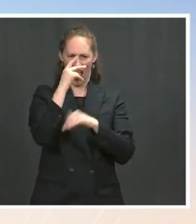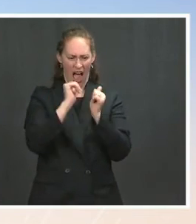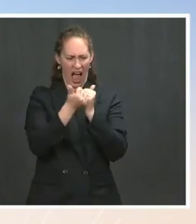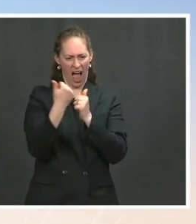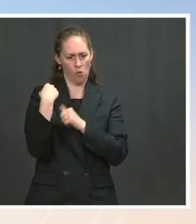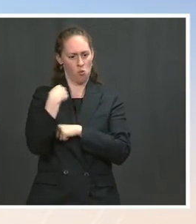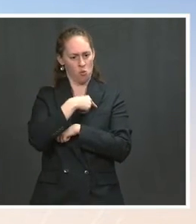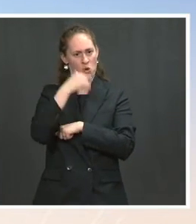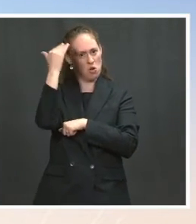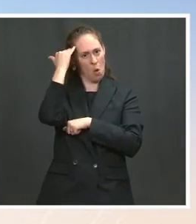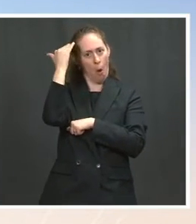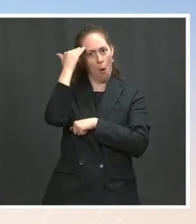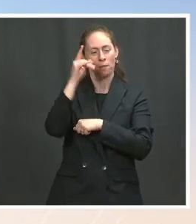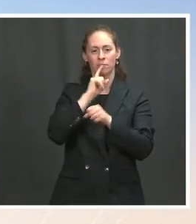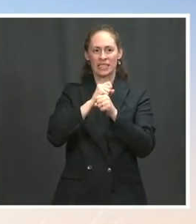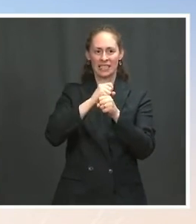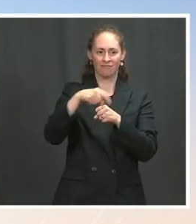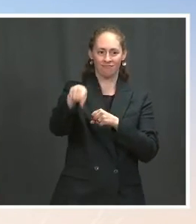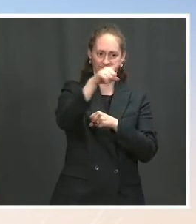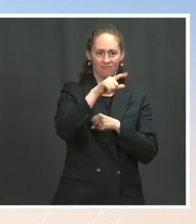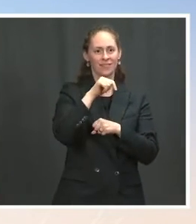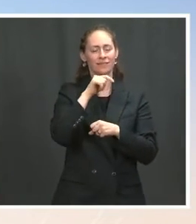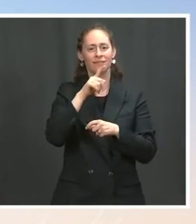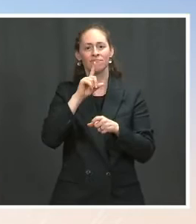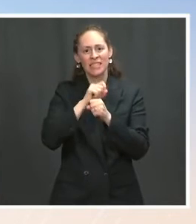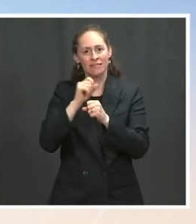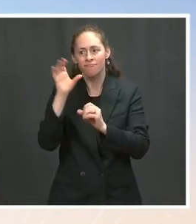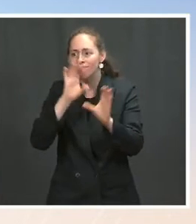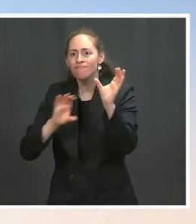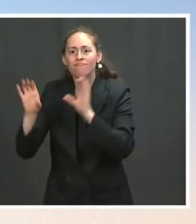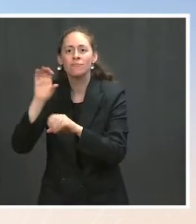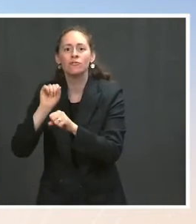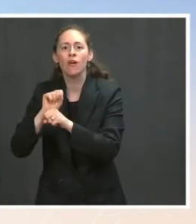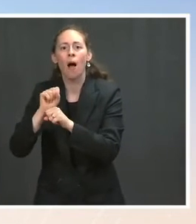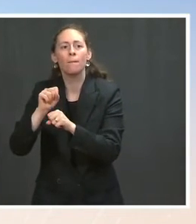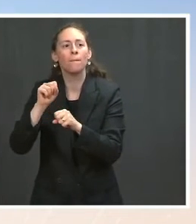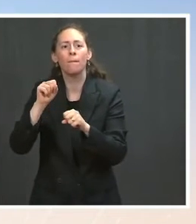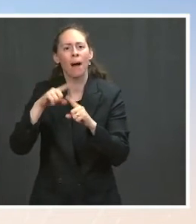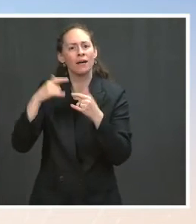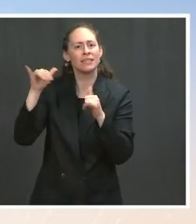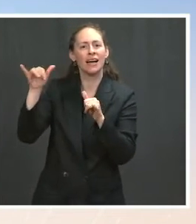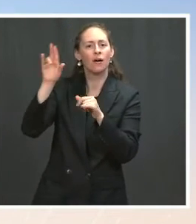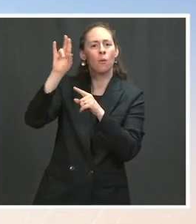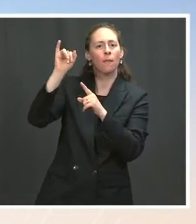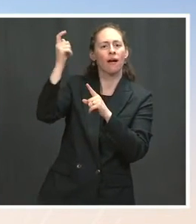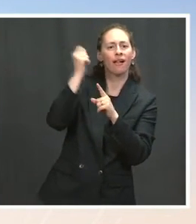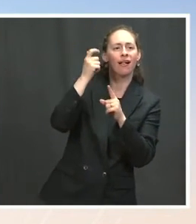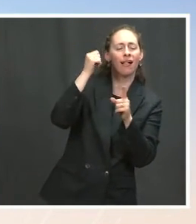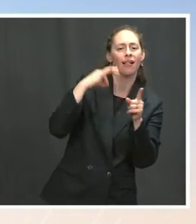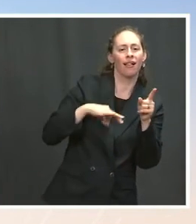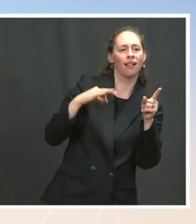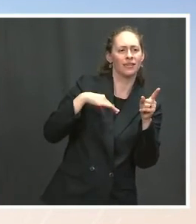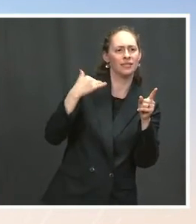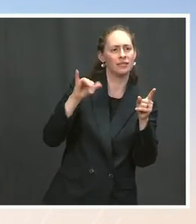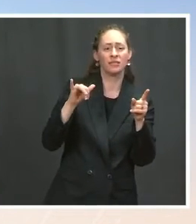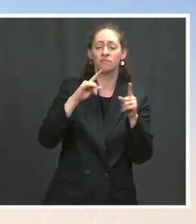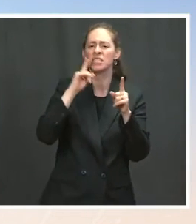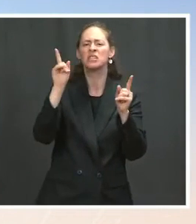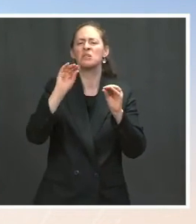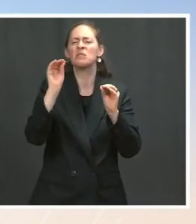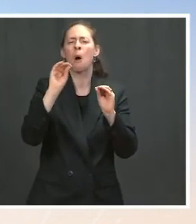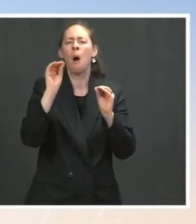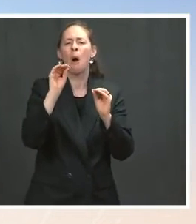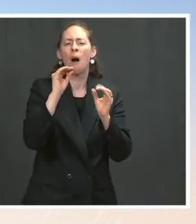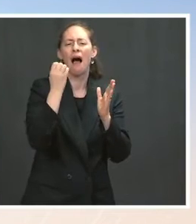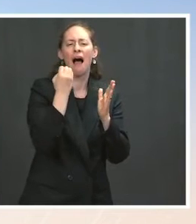shows that lack of vaccination the lower rate which is why i referred to the data in the week that it was taken it has an impact child